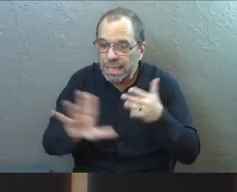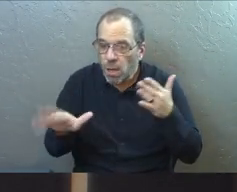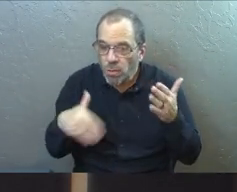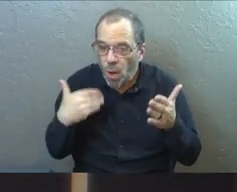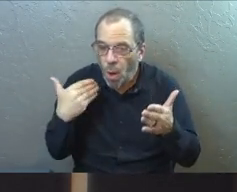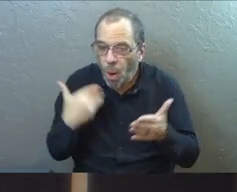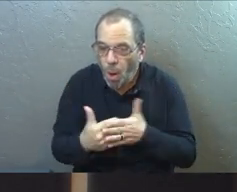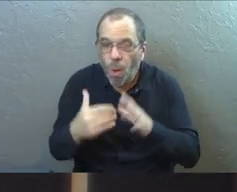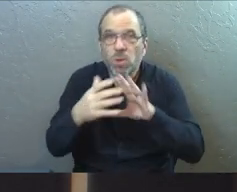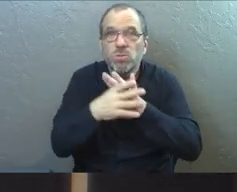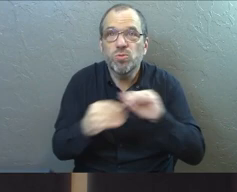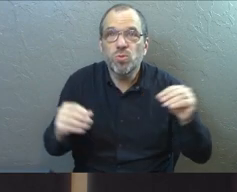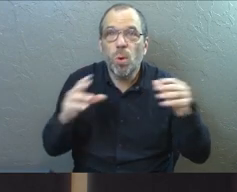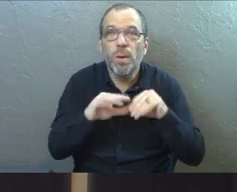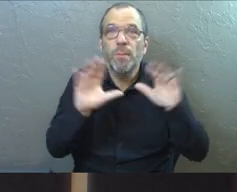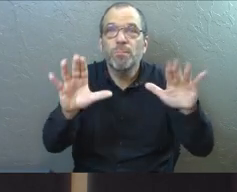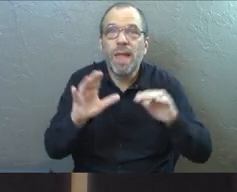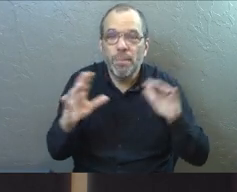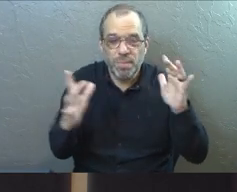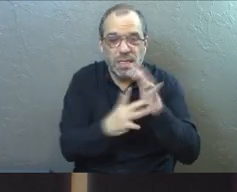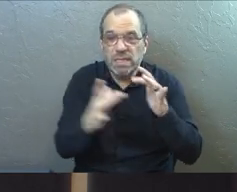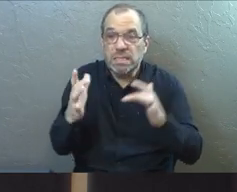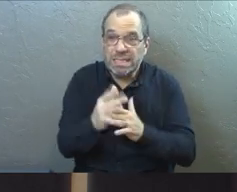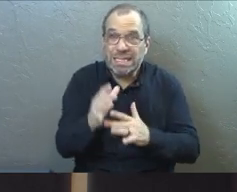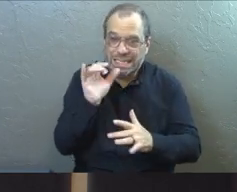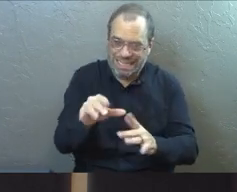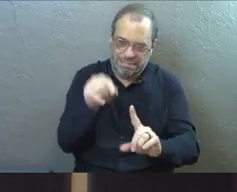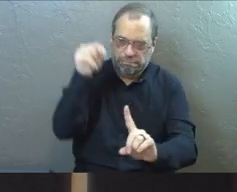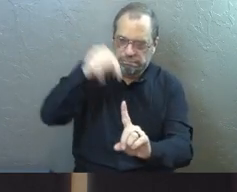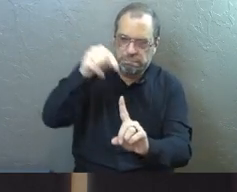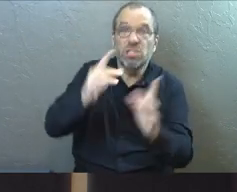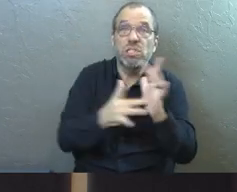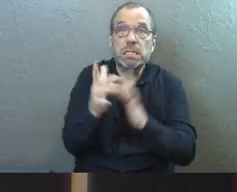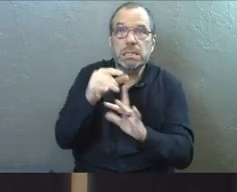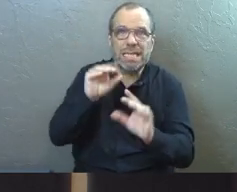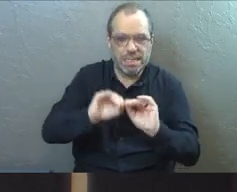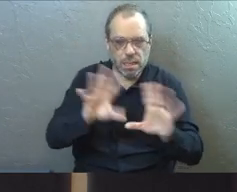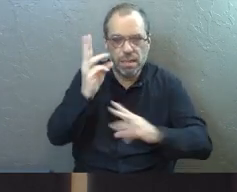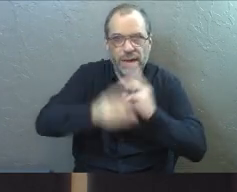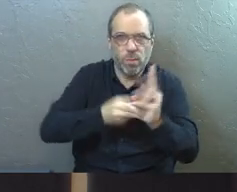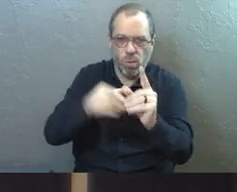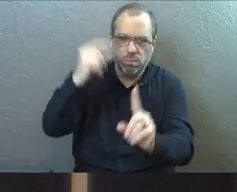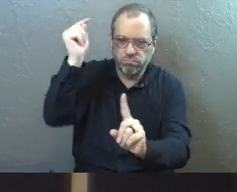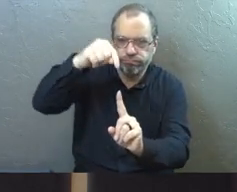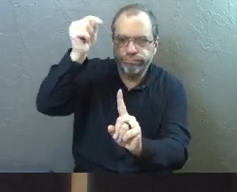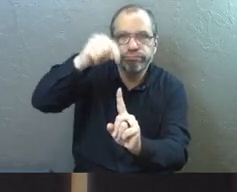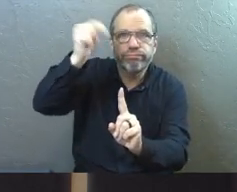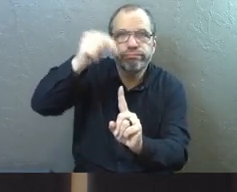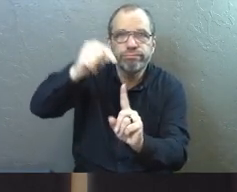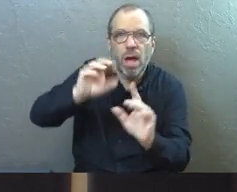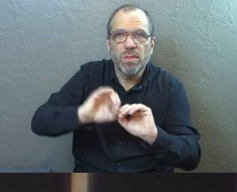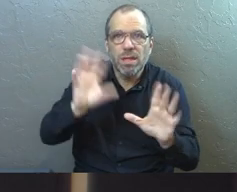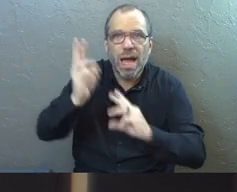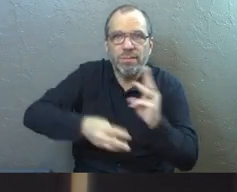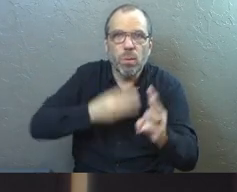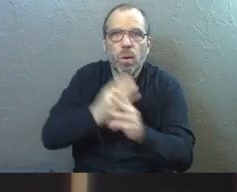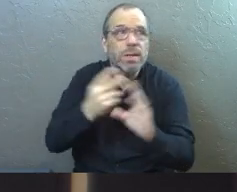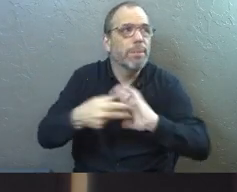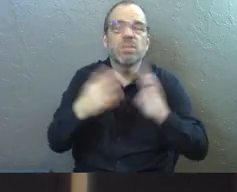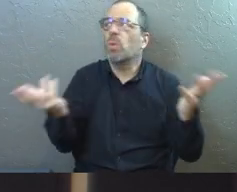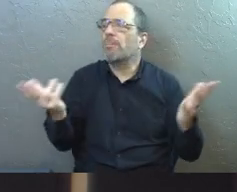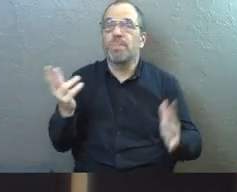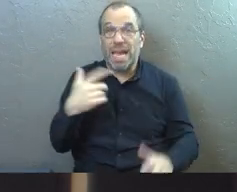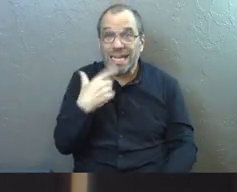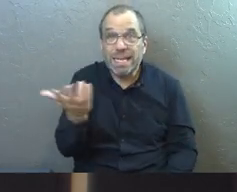entire story. So Jesus absolutely is the light of the world right here, right now. He is the light of the world. But what that